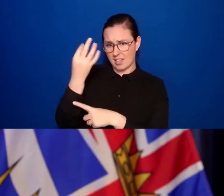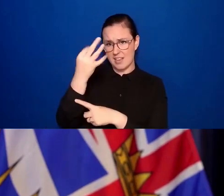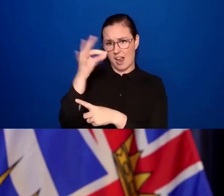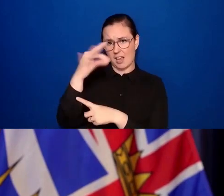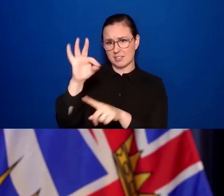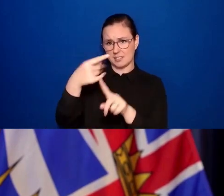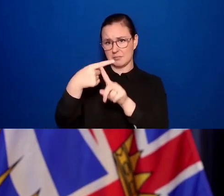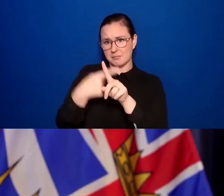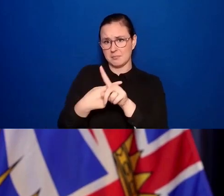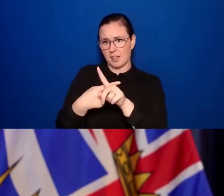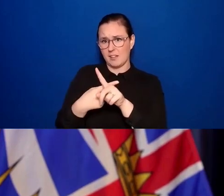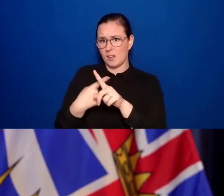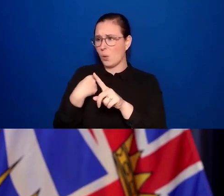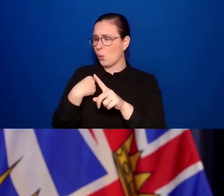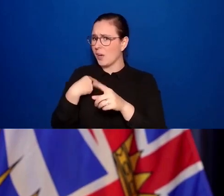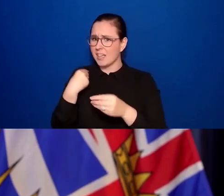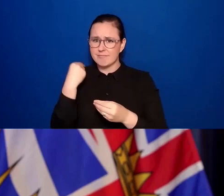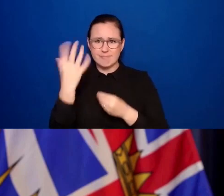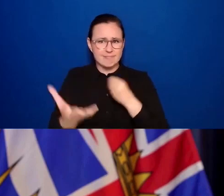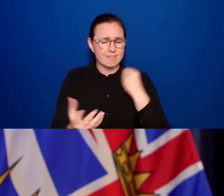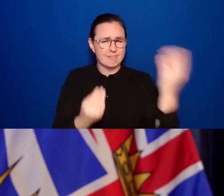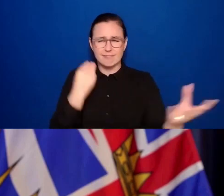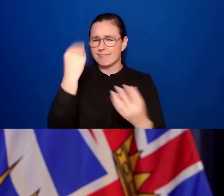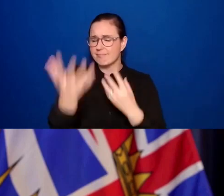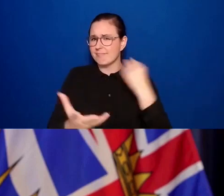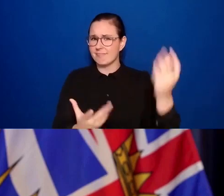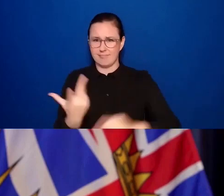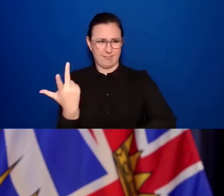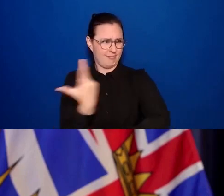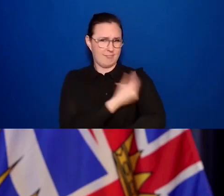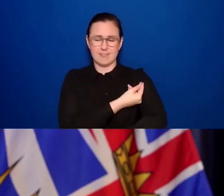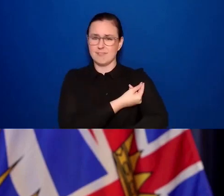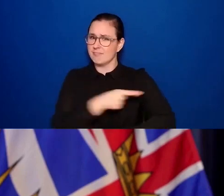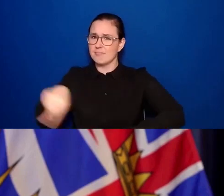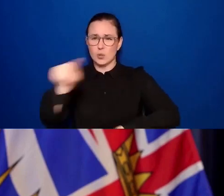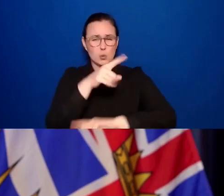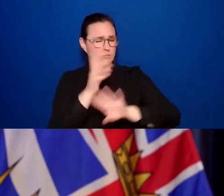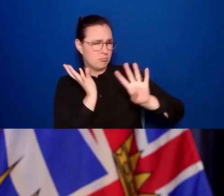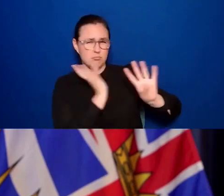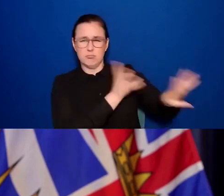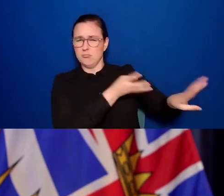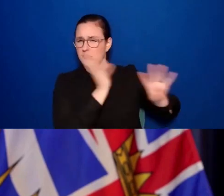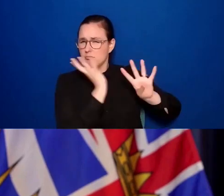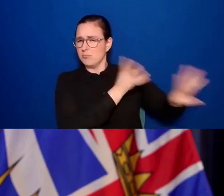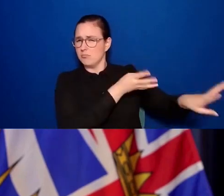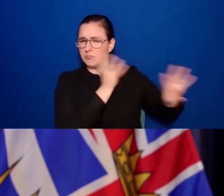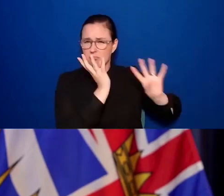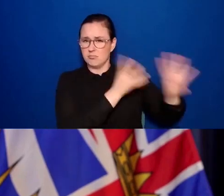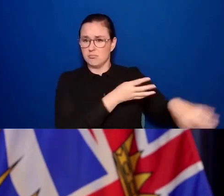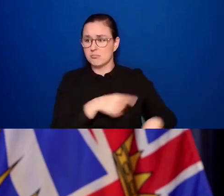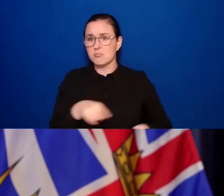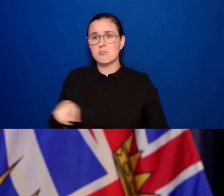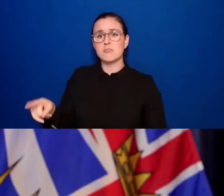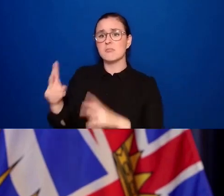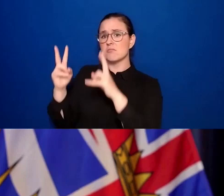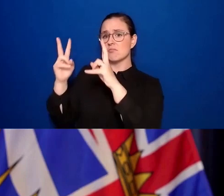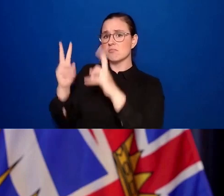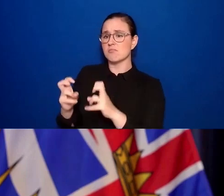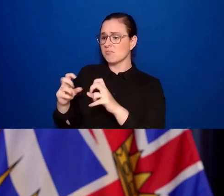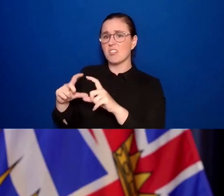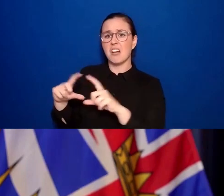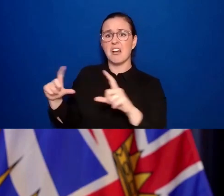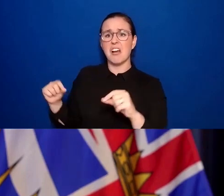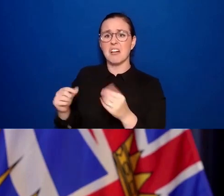our province has ever seen, getting the BC vaccine card is straightforward. Dr. Henry took you through that just a few minutes ago.